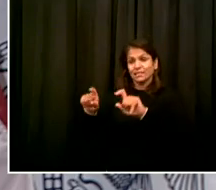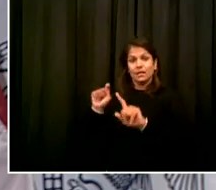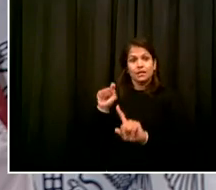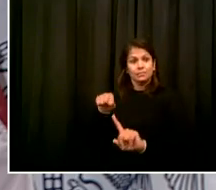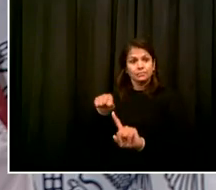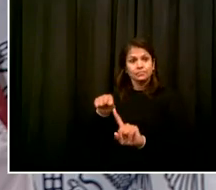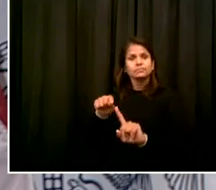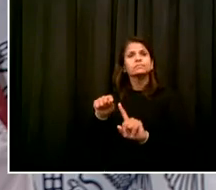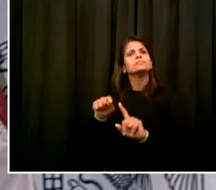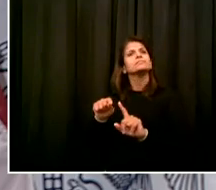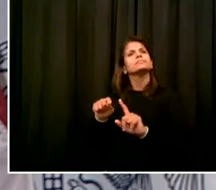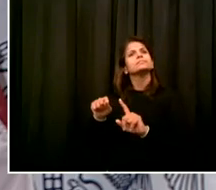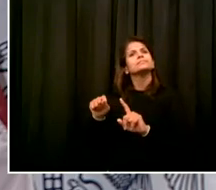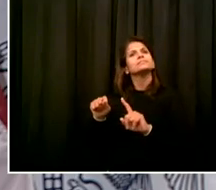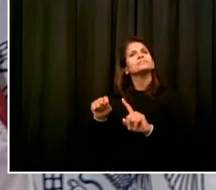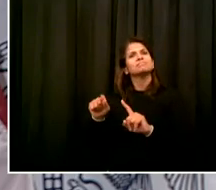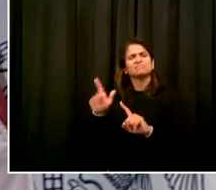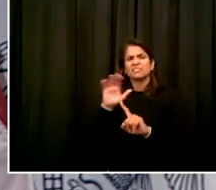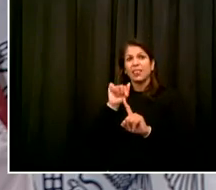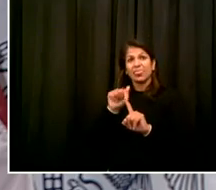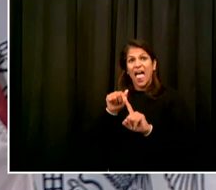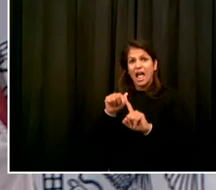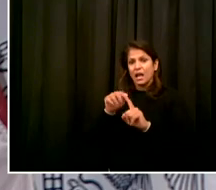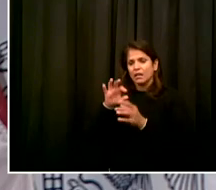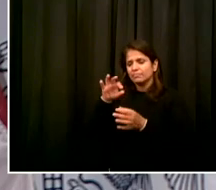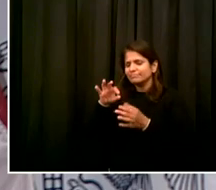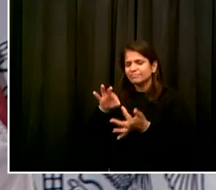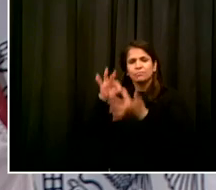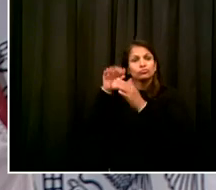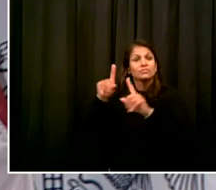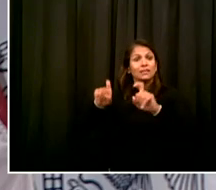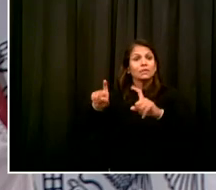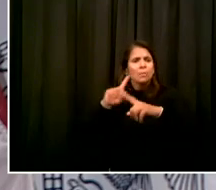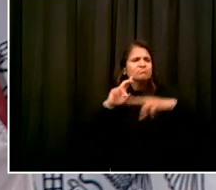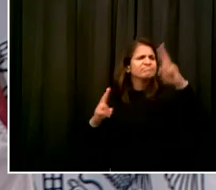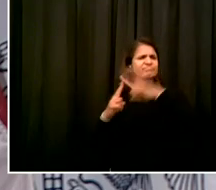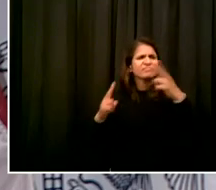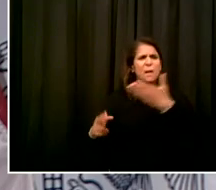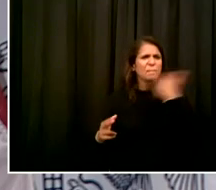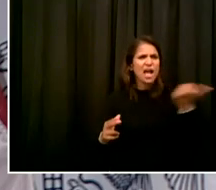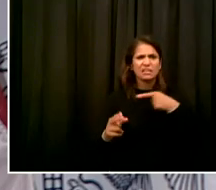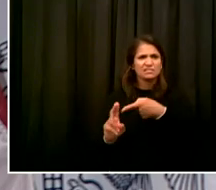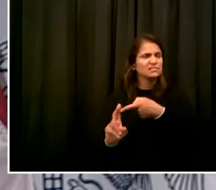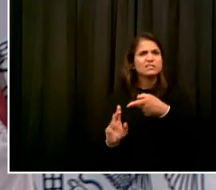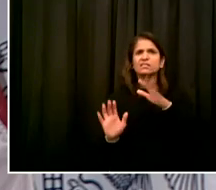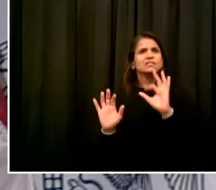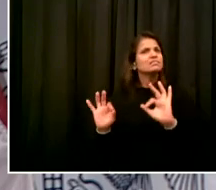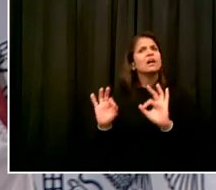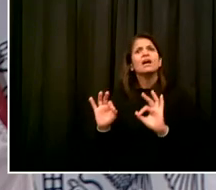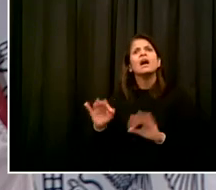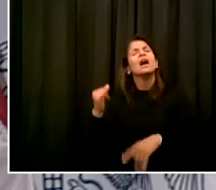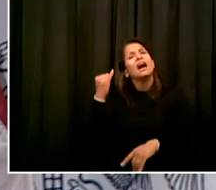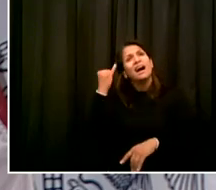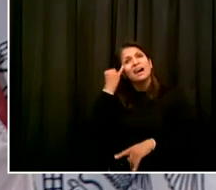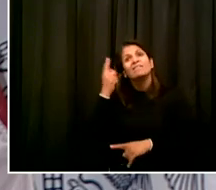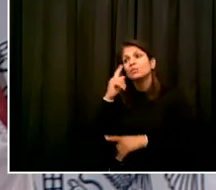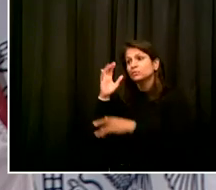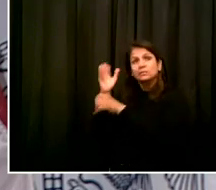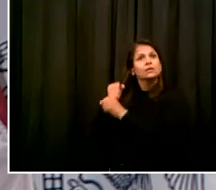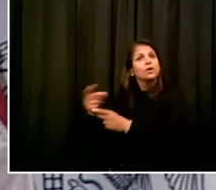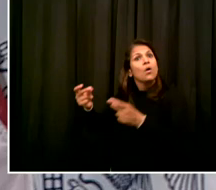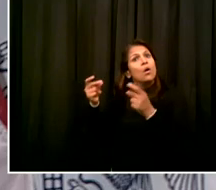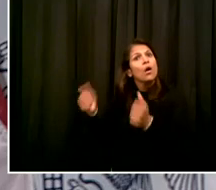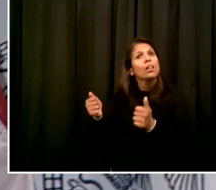quality tests available. And when we have quick turnaround, you know, that's been the optimal choice. We are hopeful